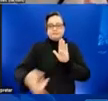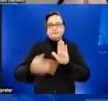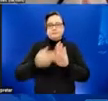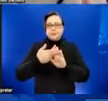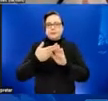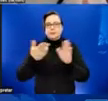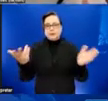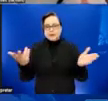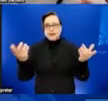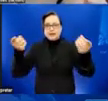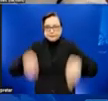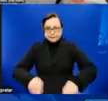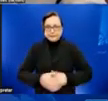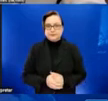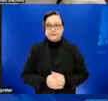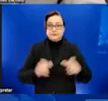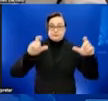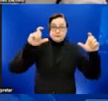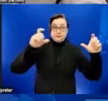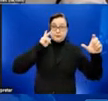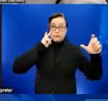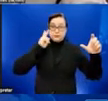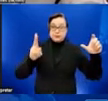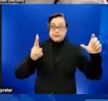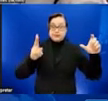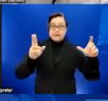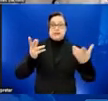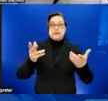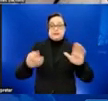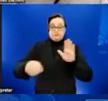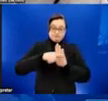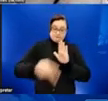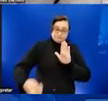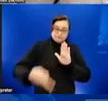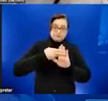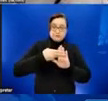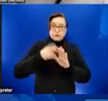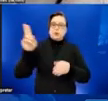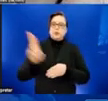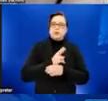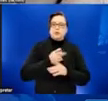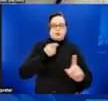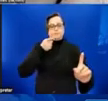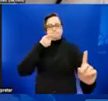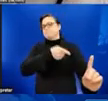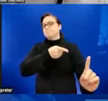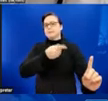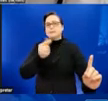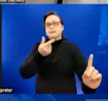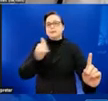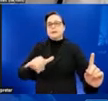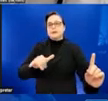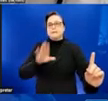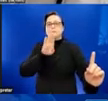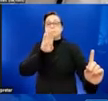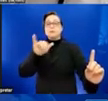headline, we see where the stigma is being used to actively target gay and bisexual men for discrimination.